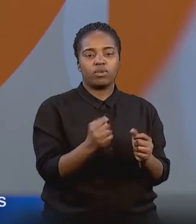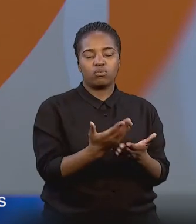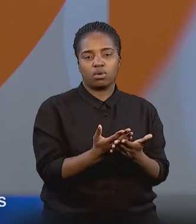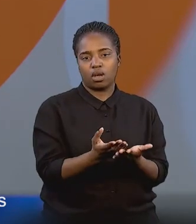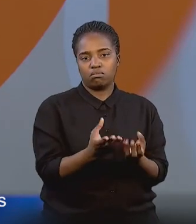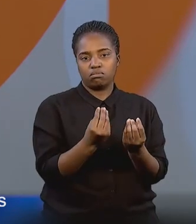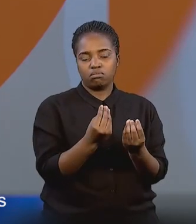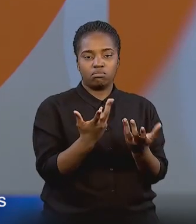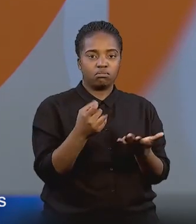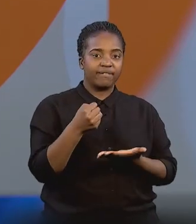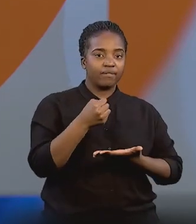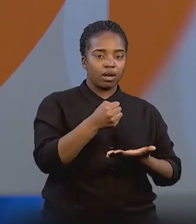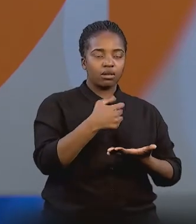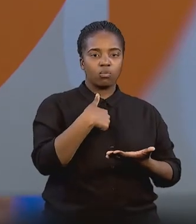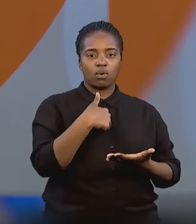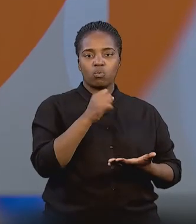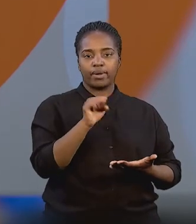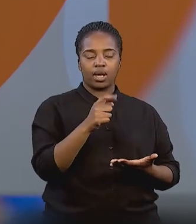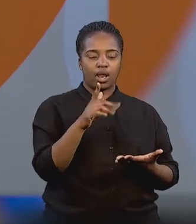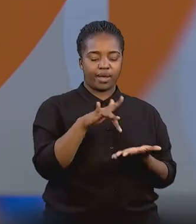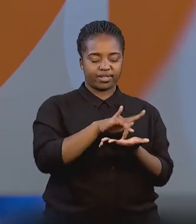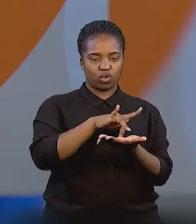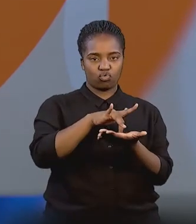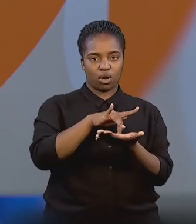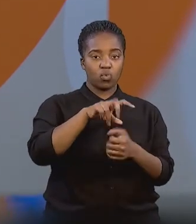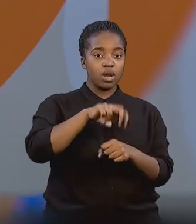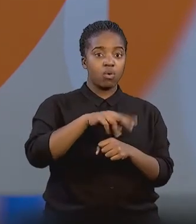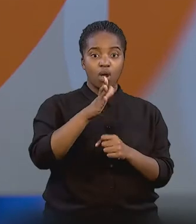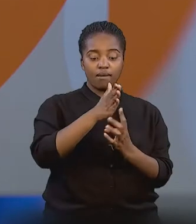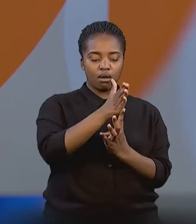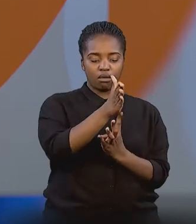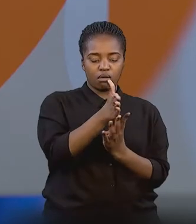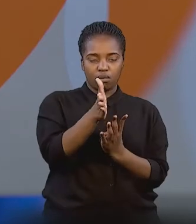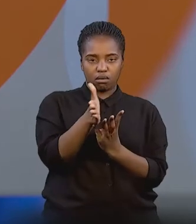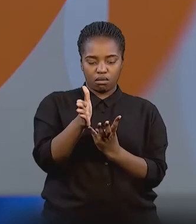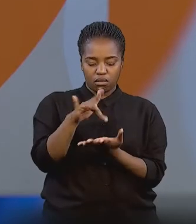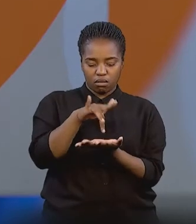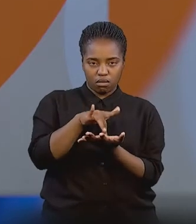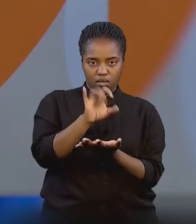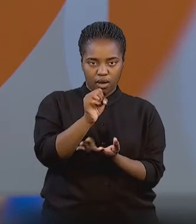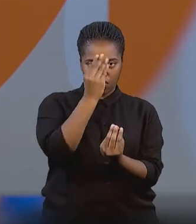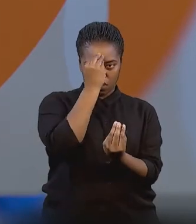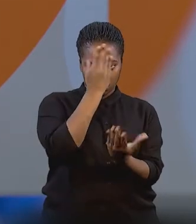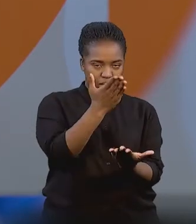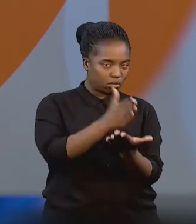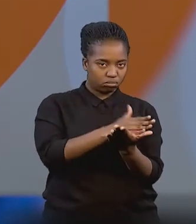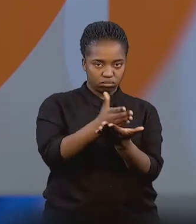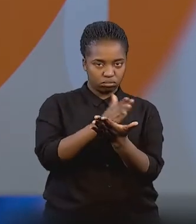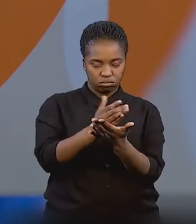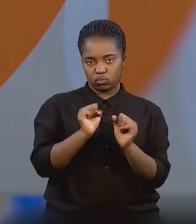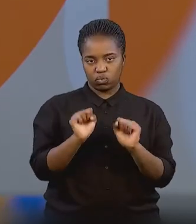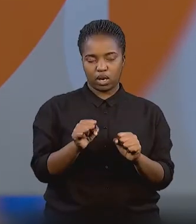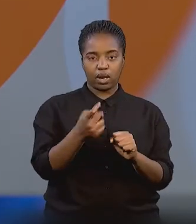Sports Fund comes in, is that we can be a centralised hub for all adaptive sports that have information and, you know,